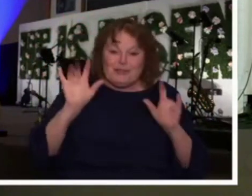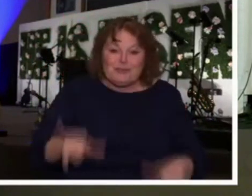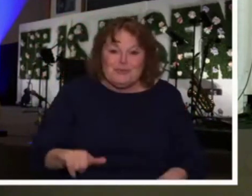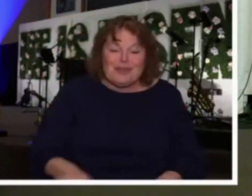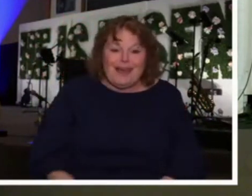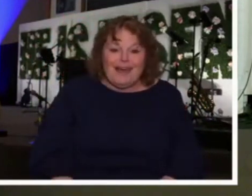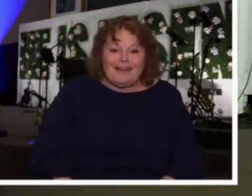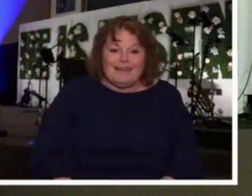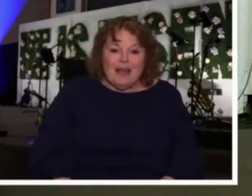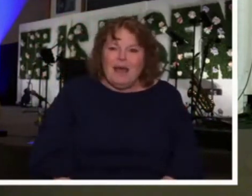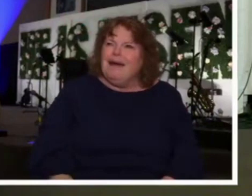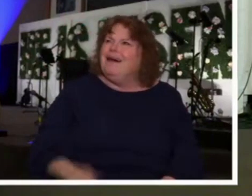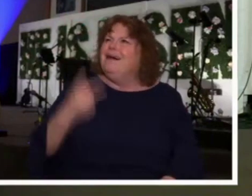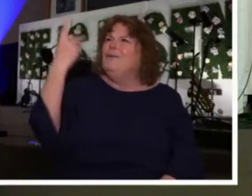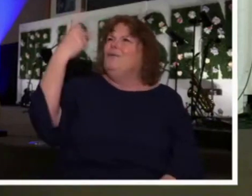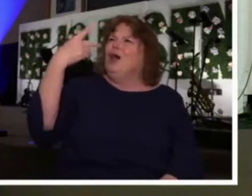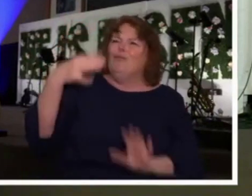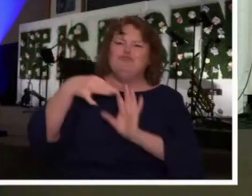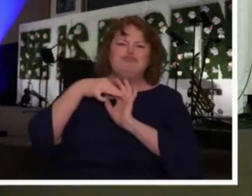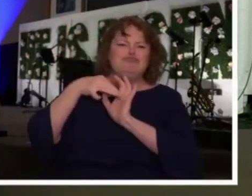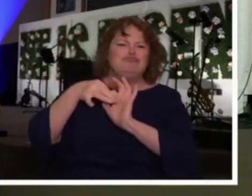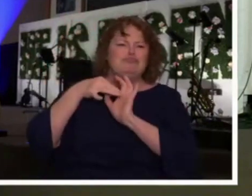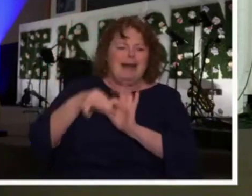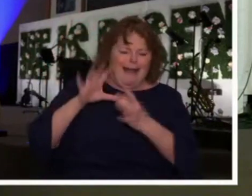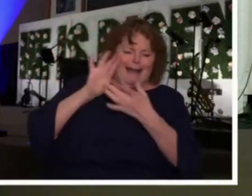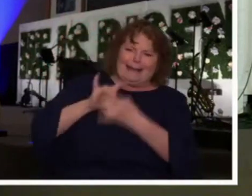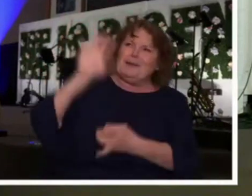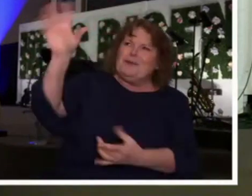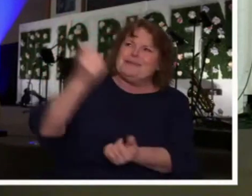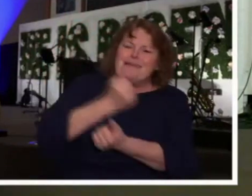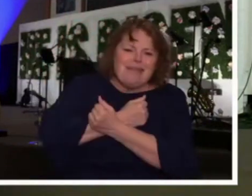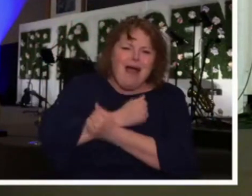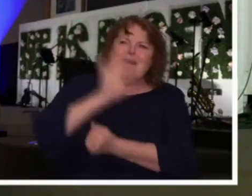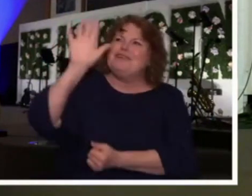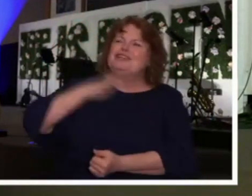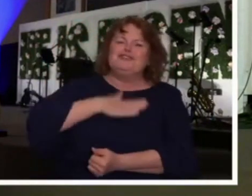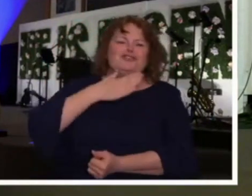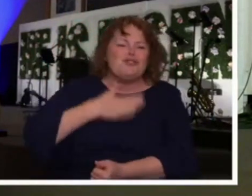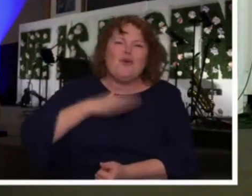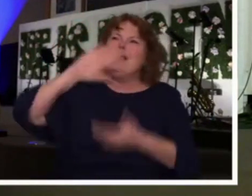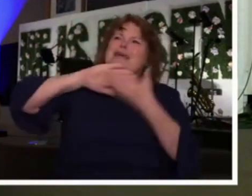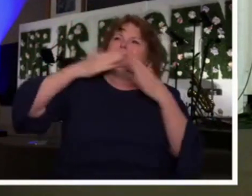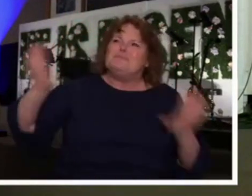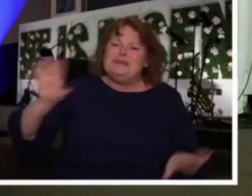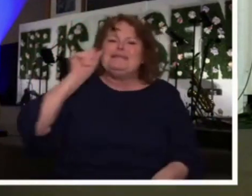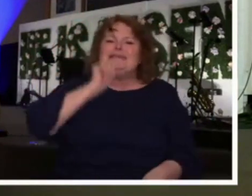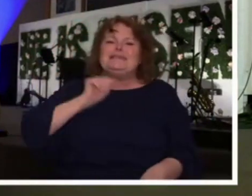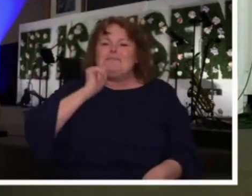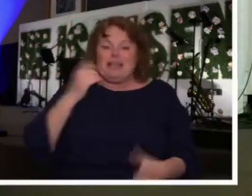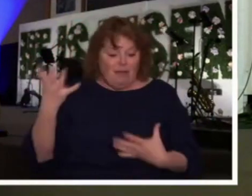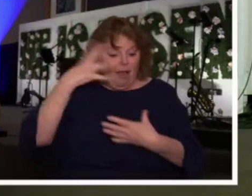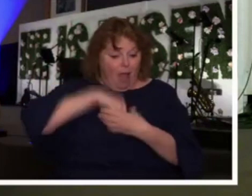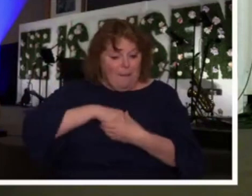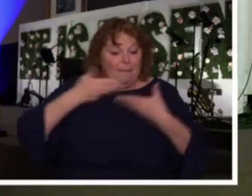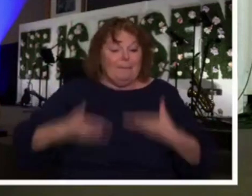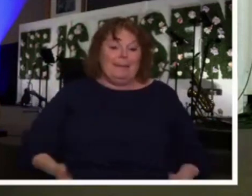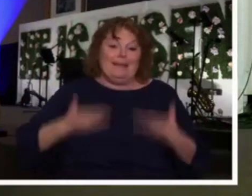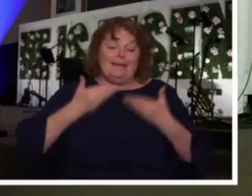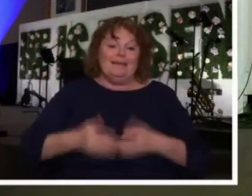spirit is in direct union with His love and His joy and His peace and His patience and His power.